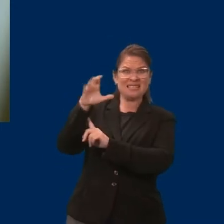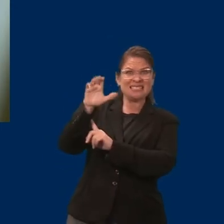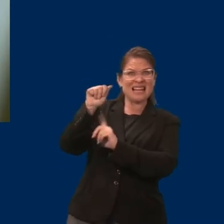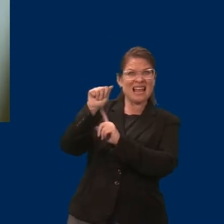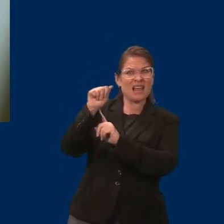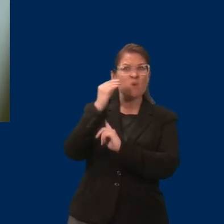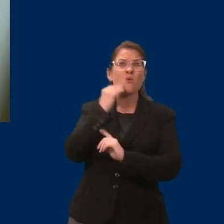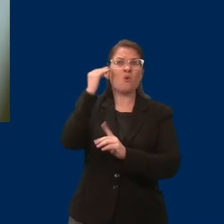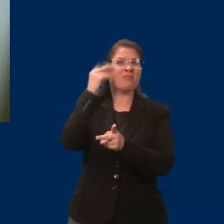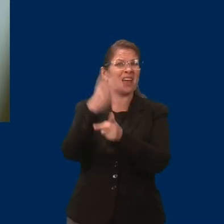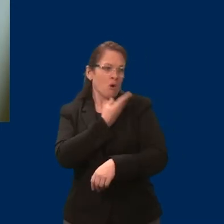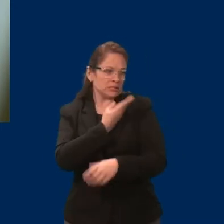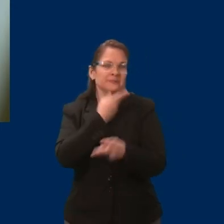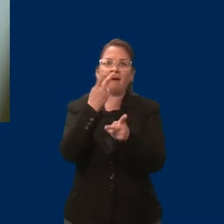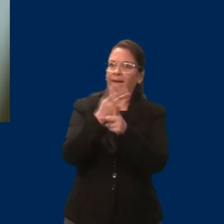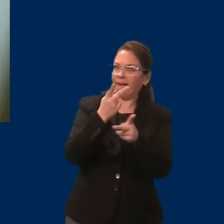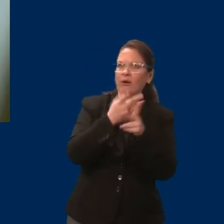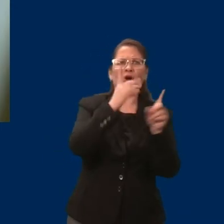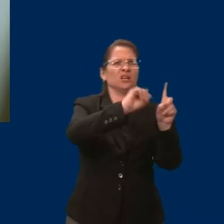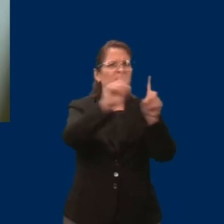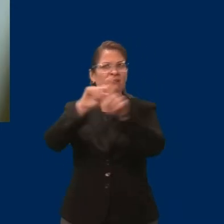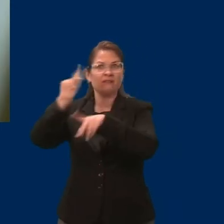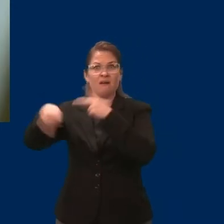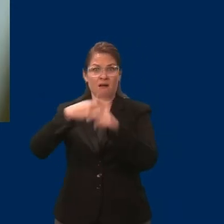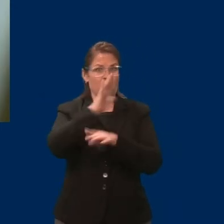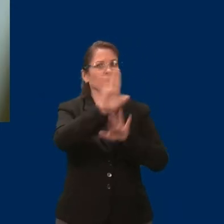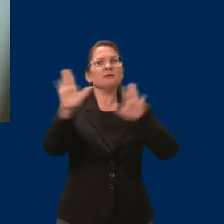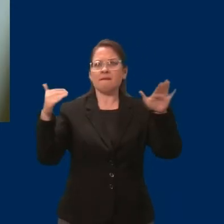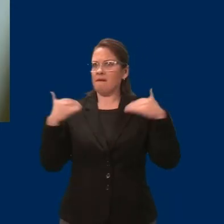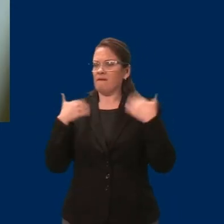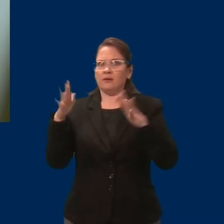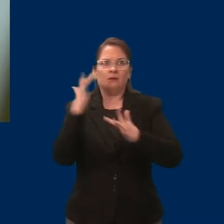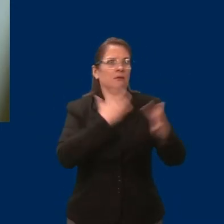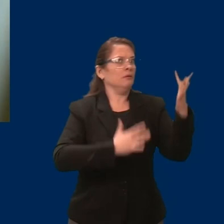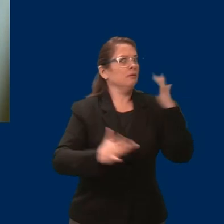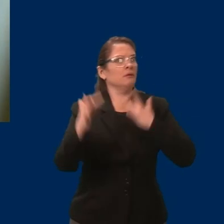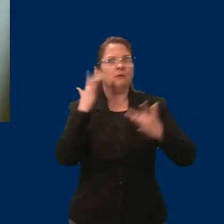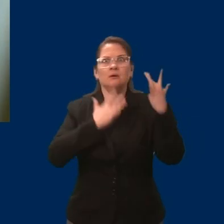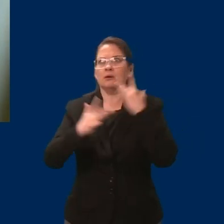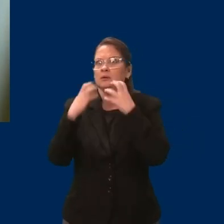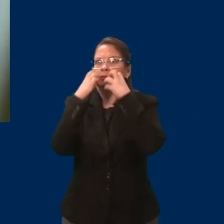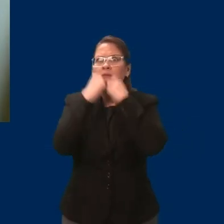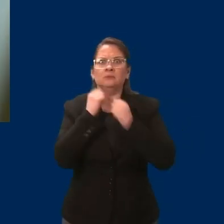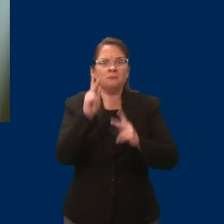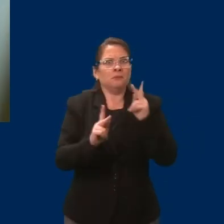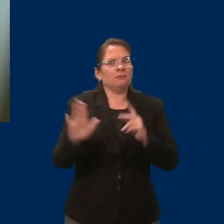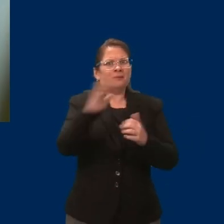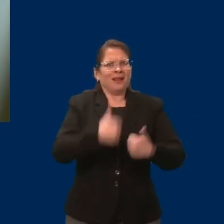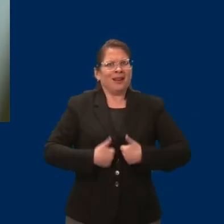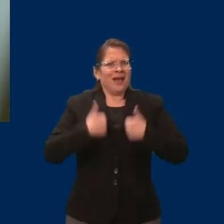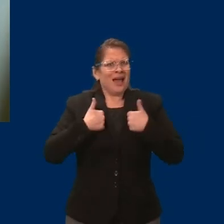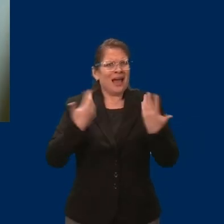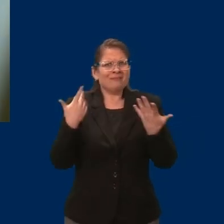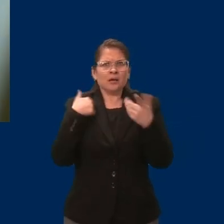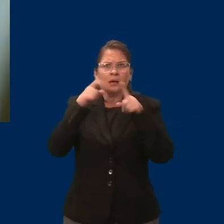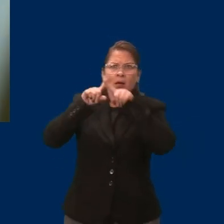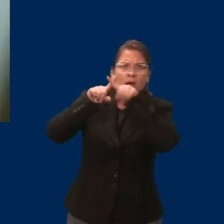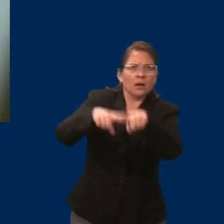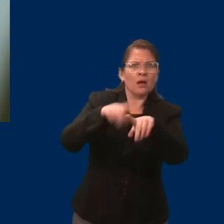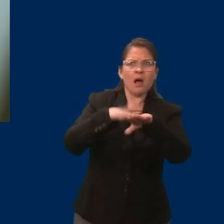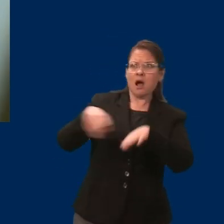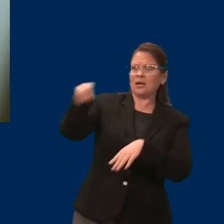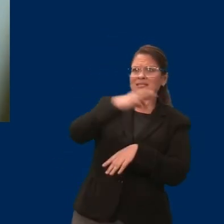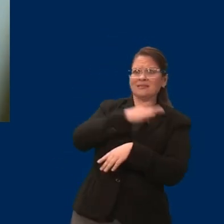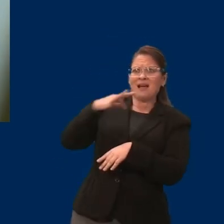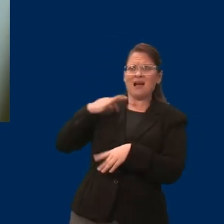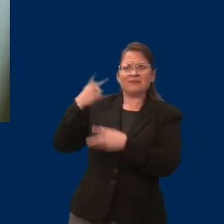are enduring. People that are so near and dear to us and who need that support, and the problem is